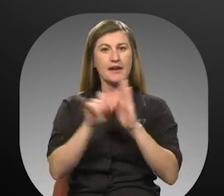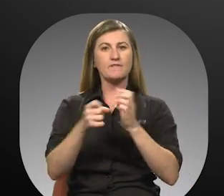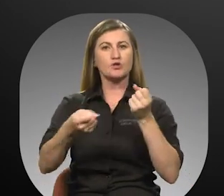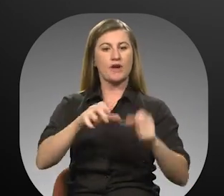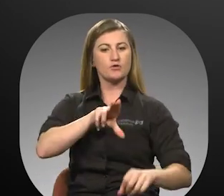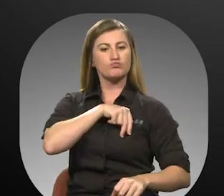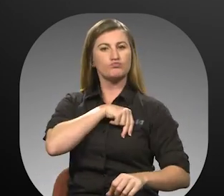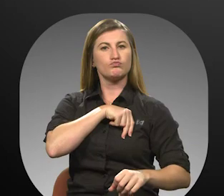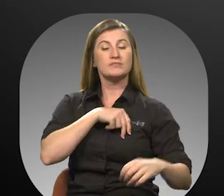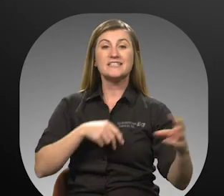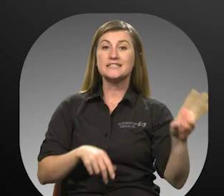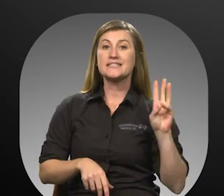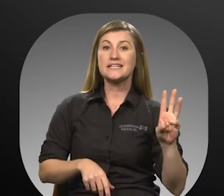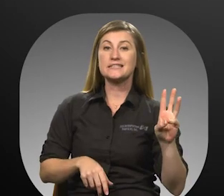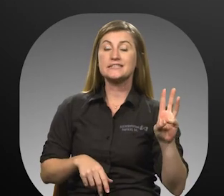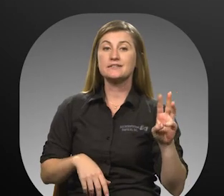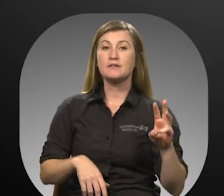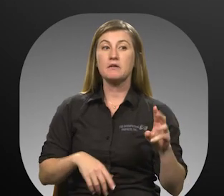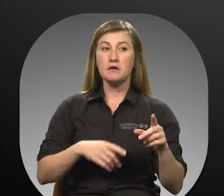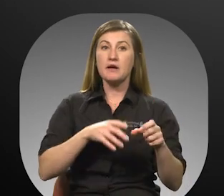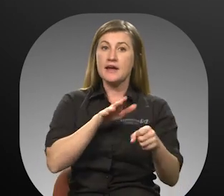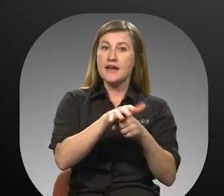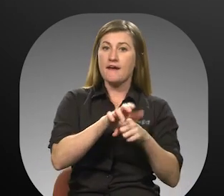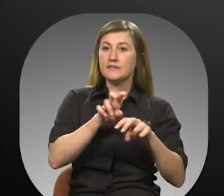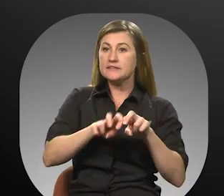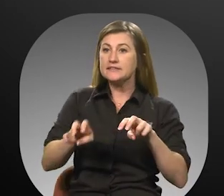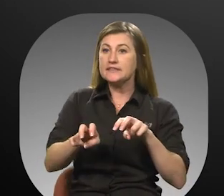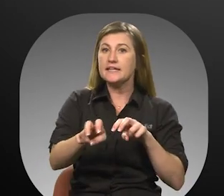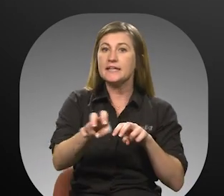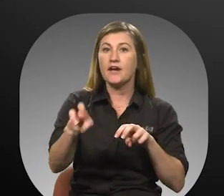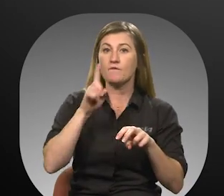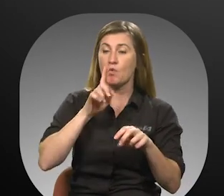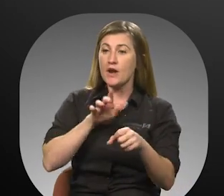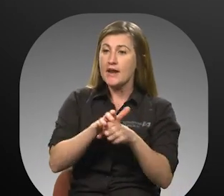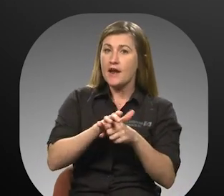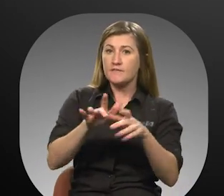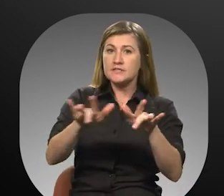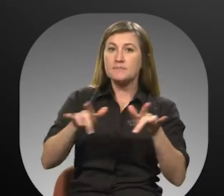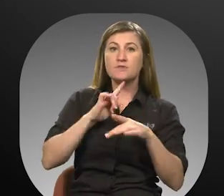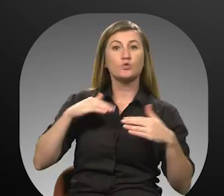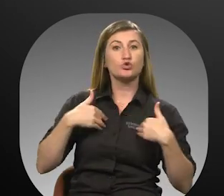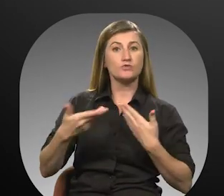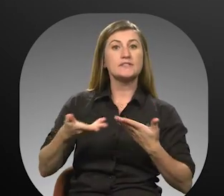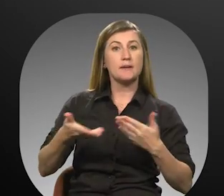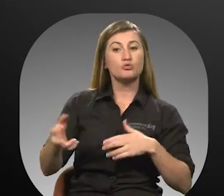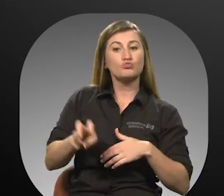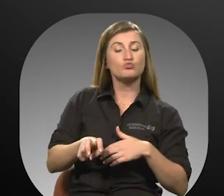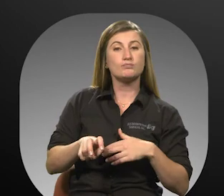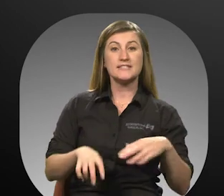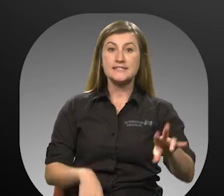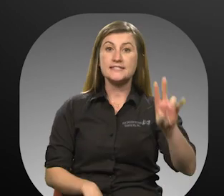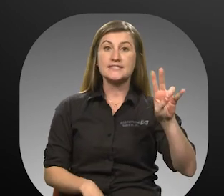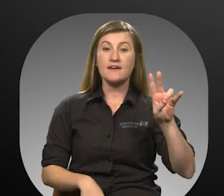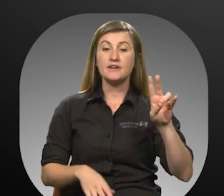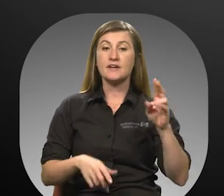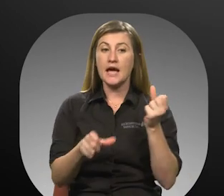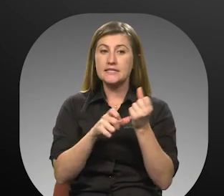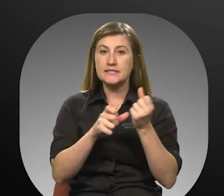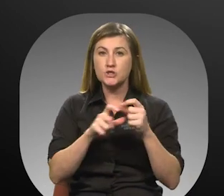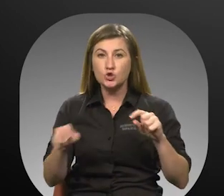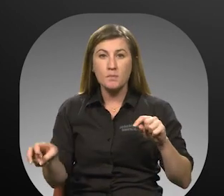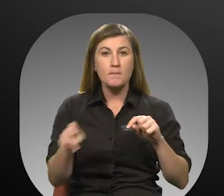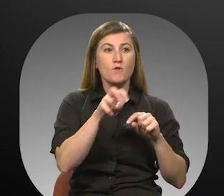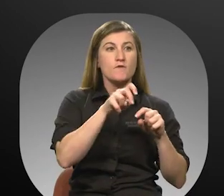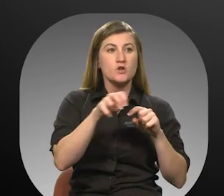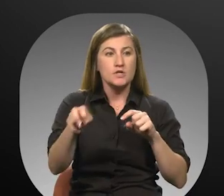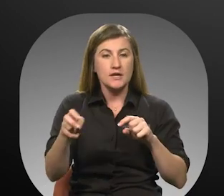driver 6. Adequate seating to include ample space for service animals 7. Assistance in maneuvering